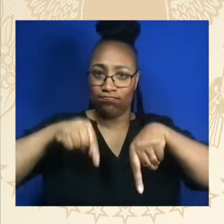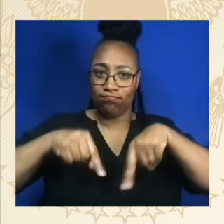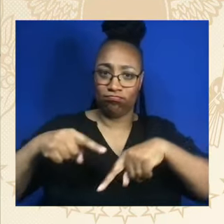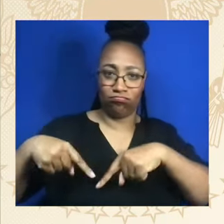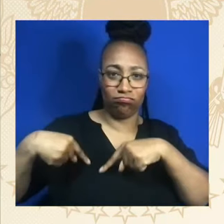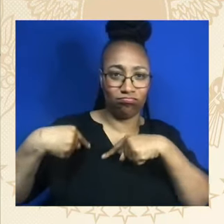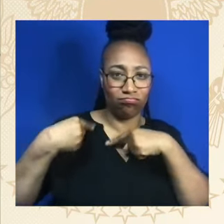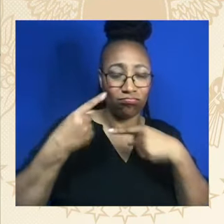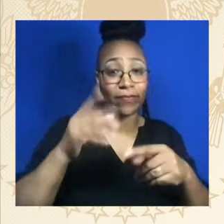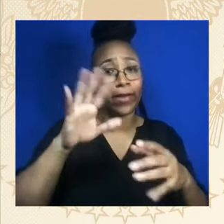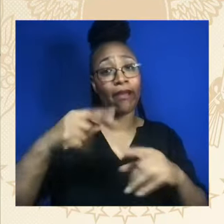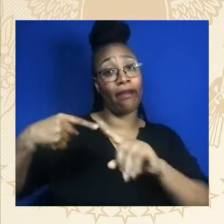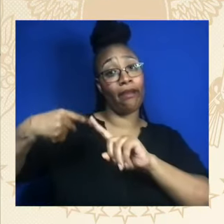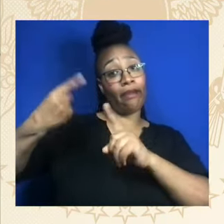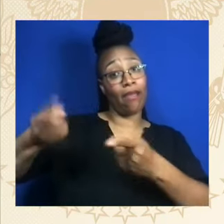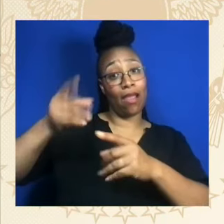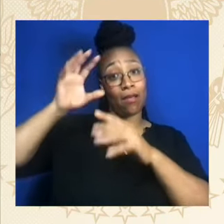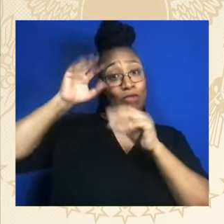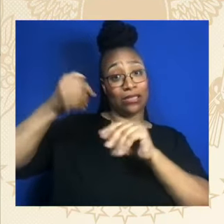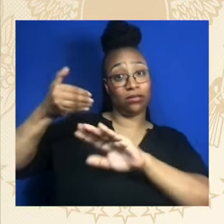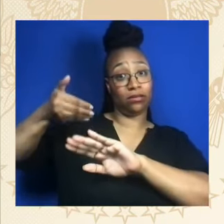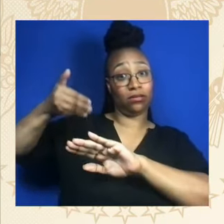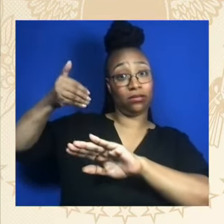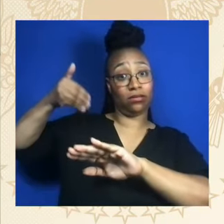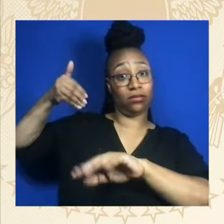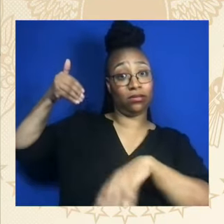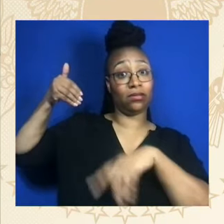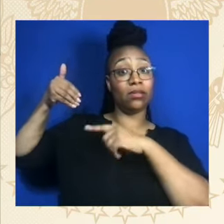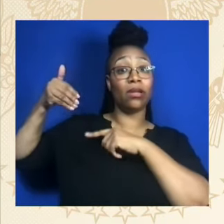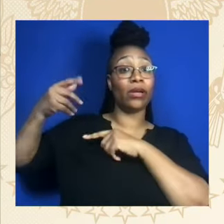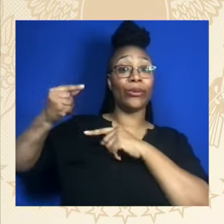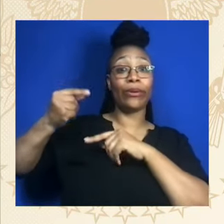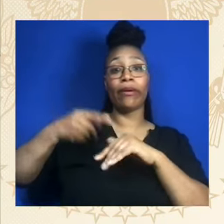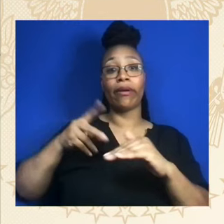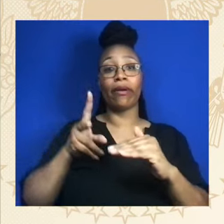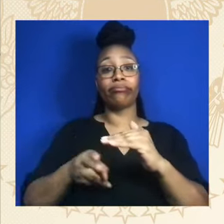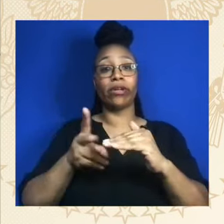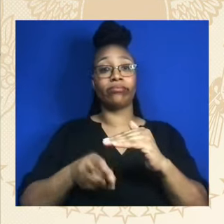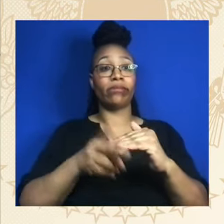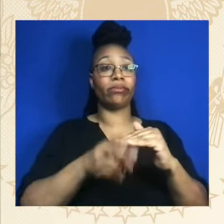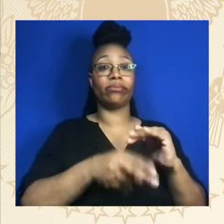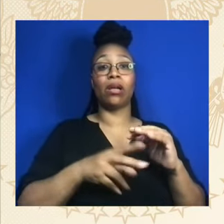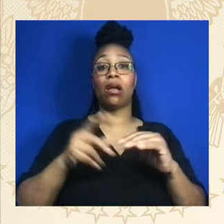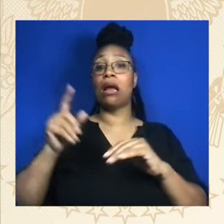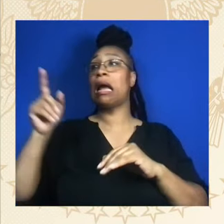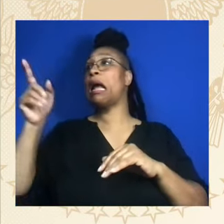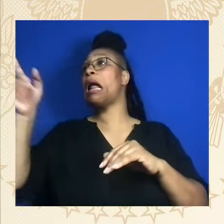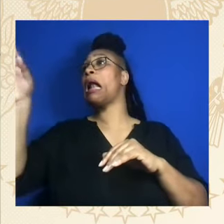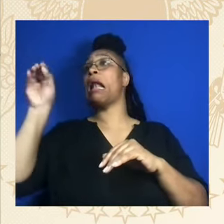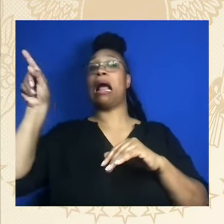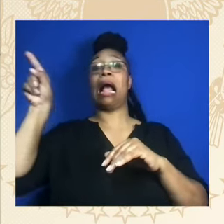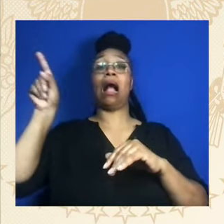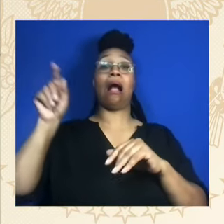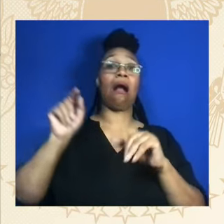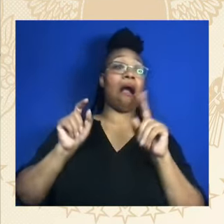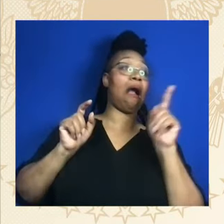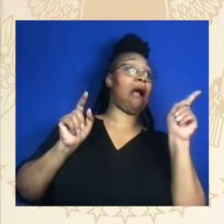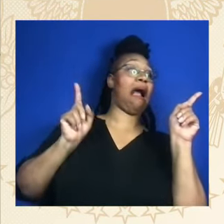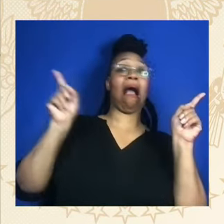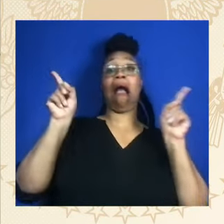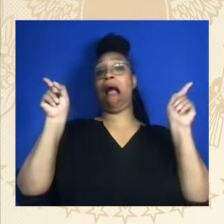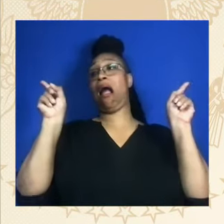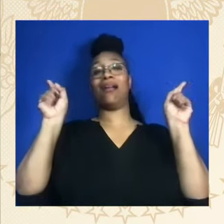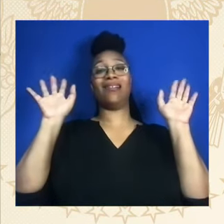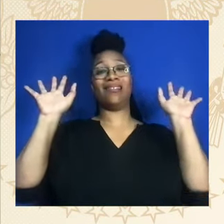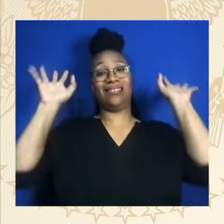it's got to be an American product and buy America. No, I'm not joking. That's why black- and brown-owned